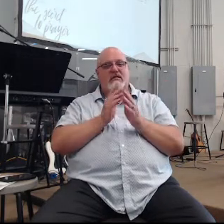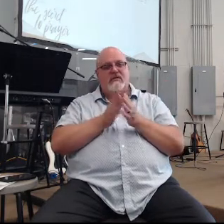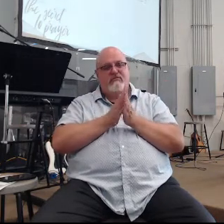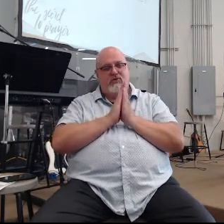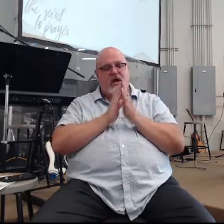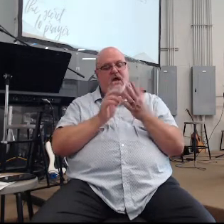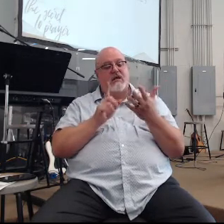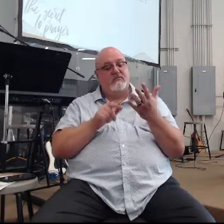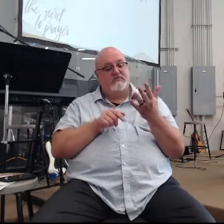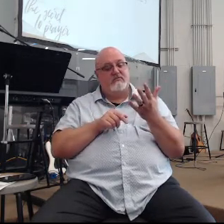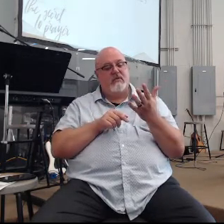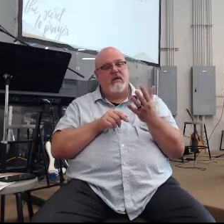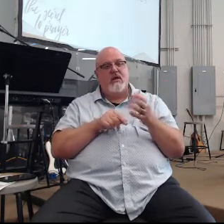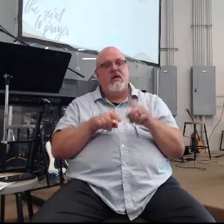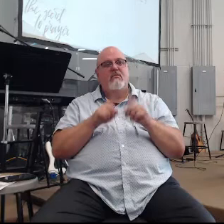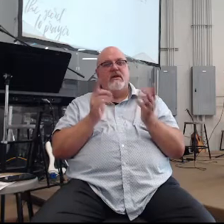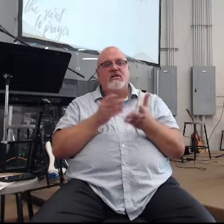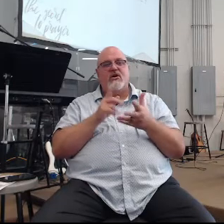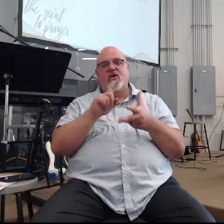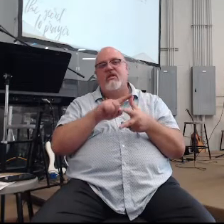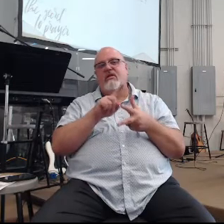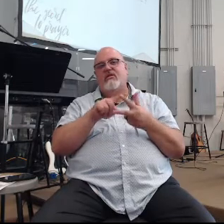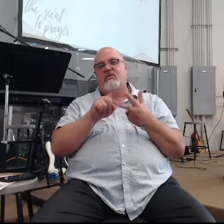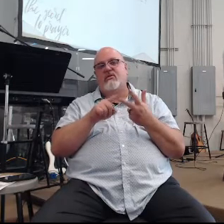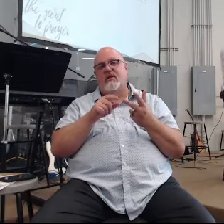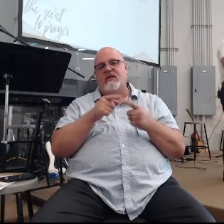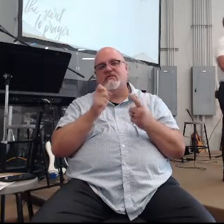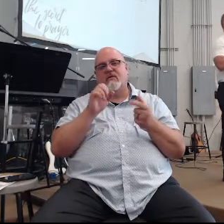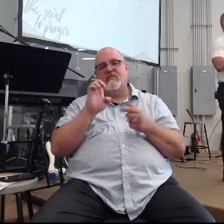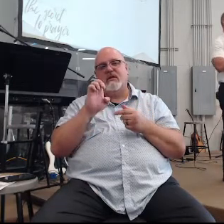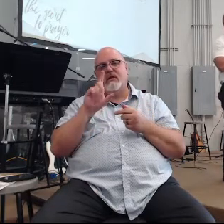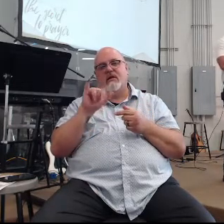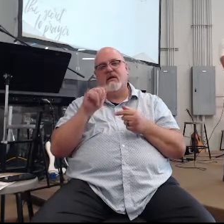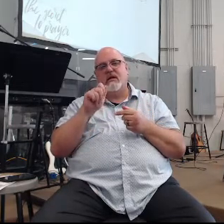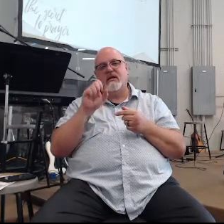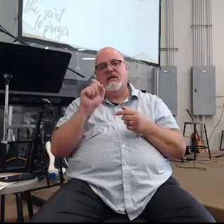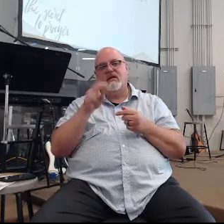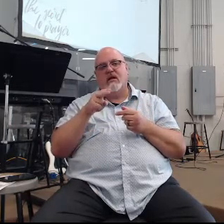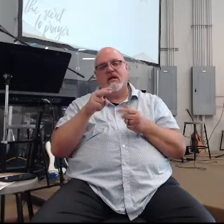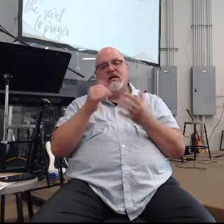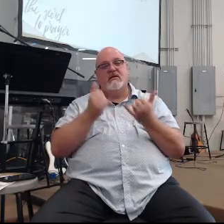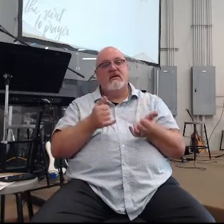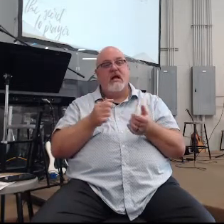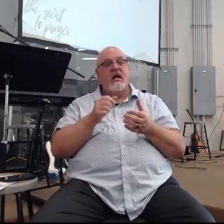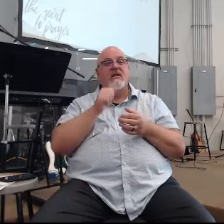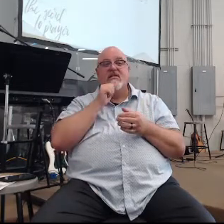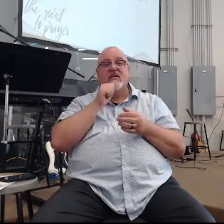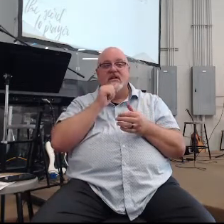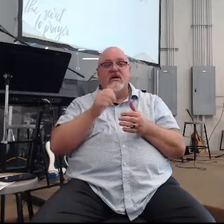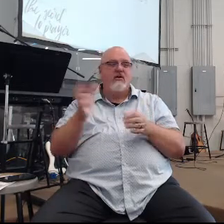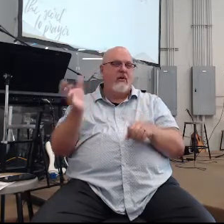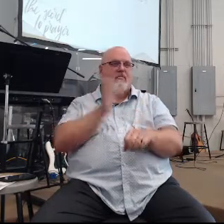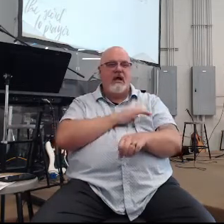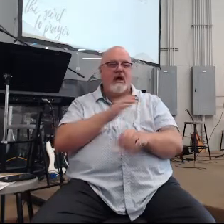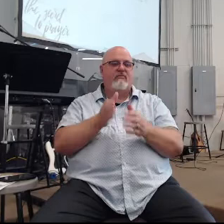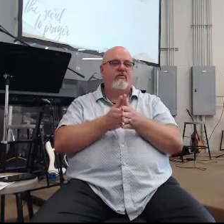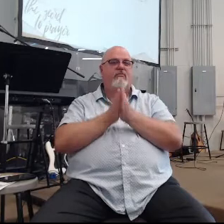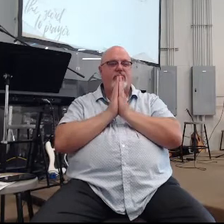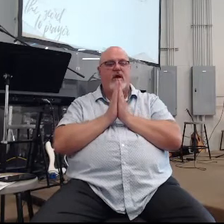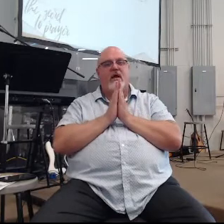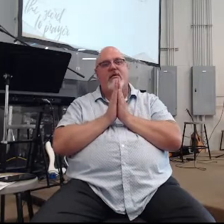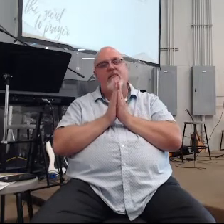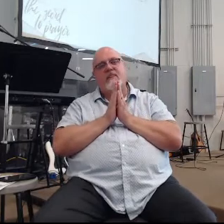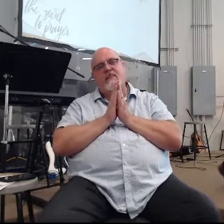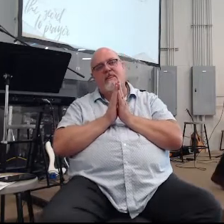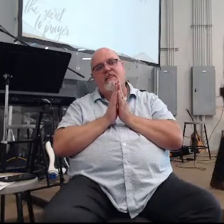none of that it really is here are these three things we're going to see from Elijah today the secret to a power-filled prayer just as our launching out of the